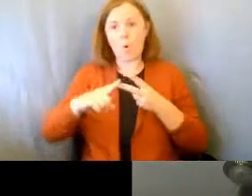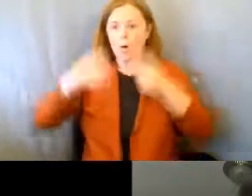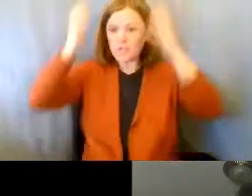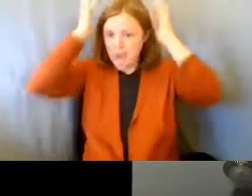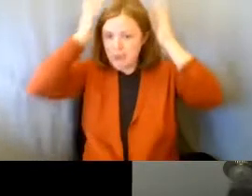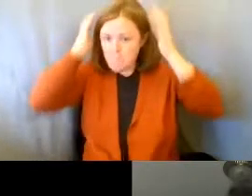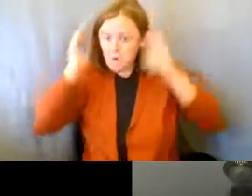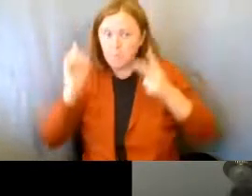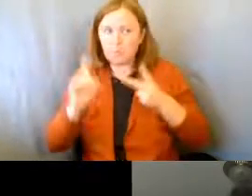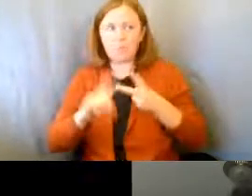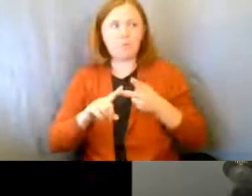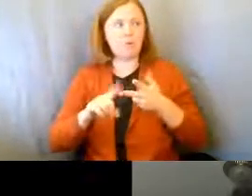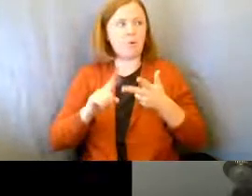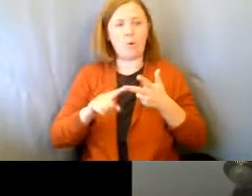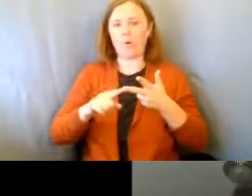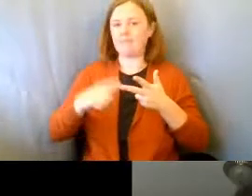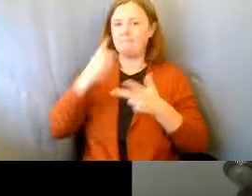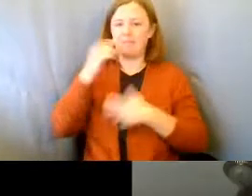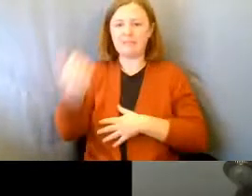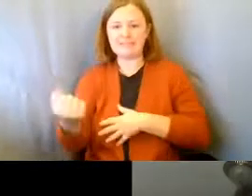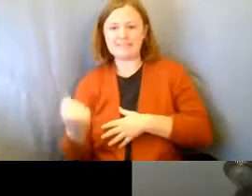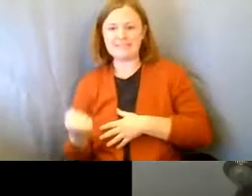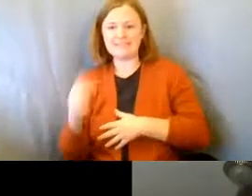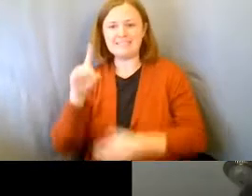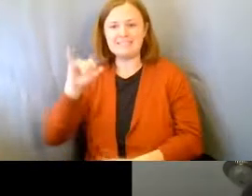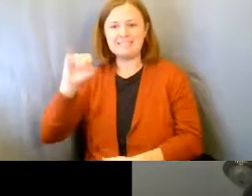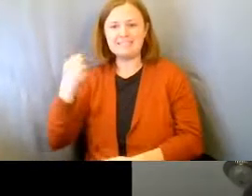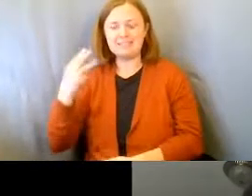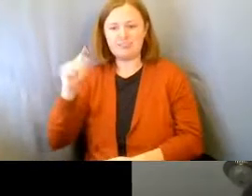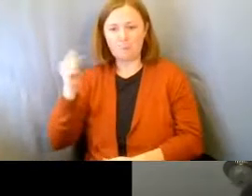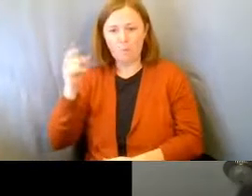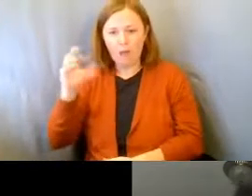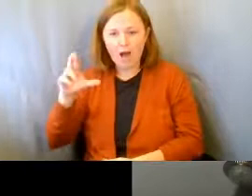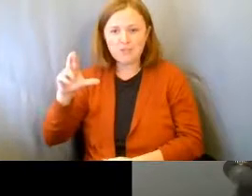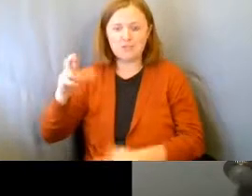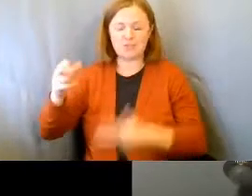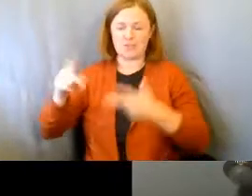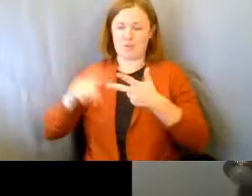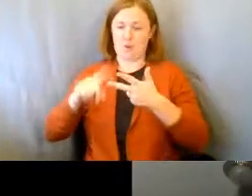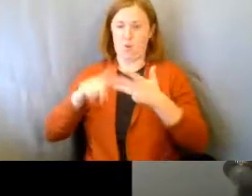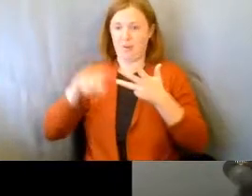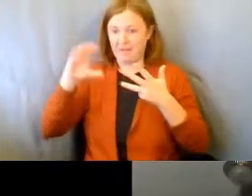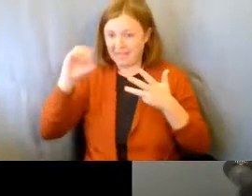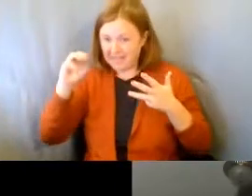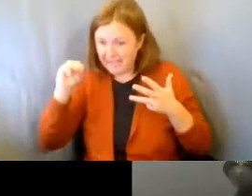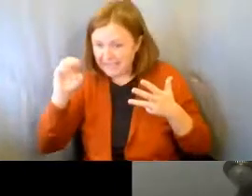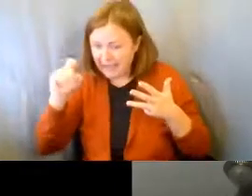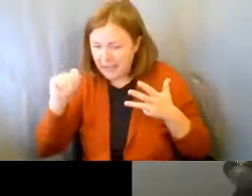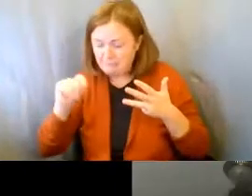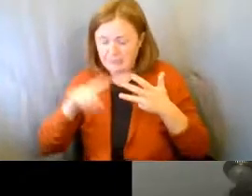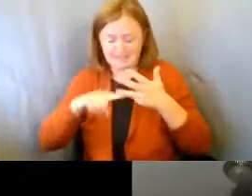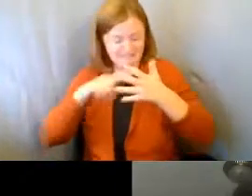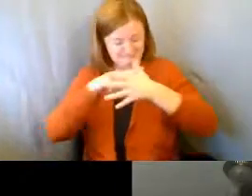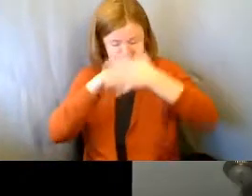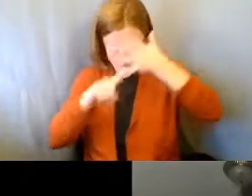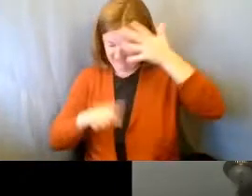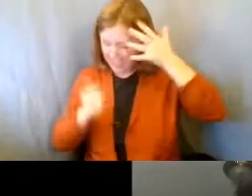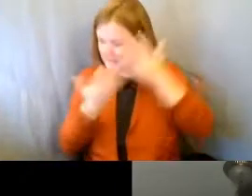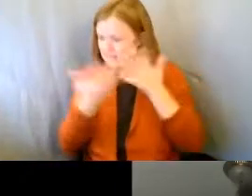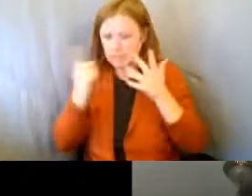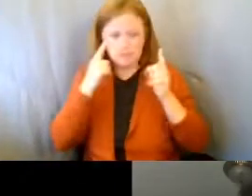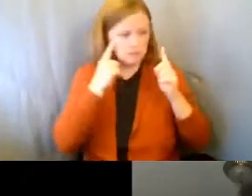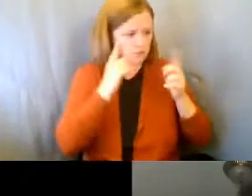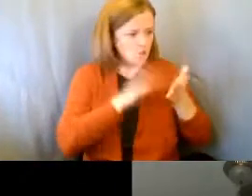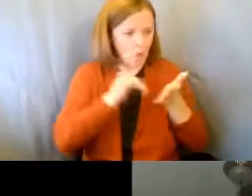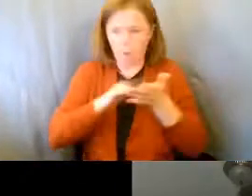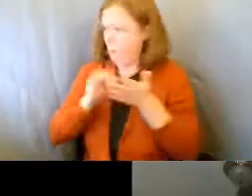or dishwasher detergent or Comet or anything he can get his hands on that he